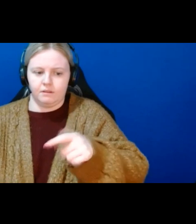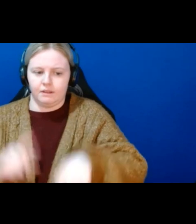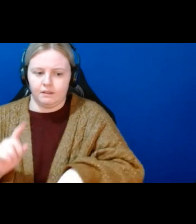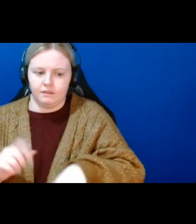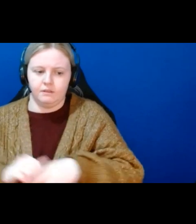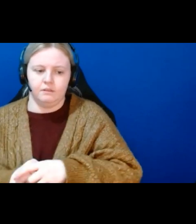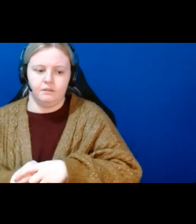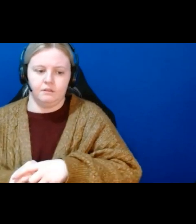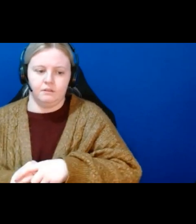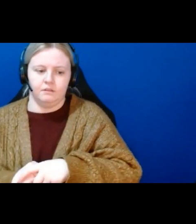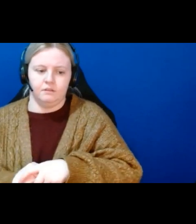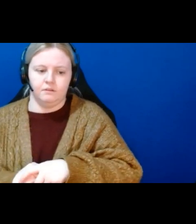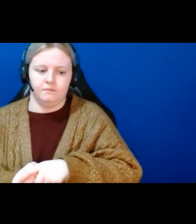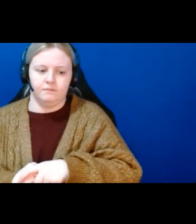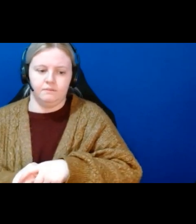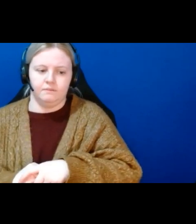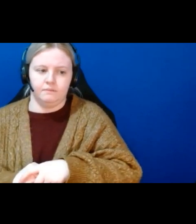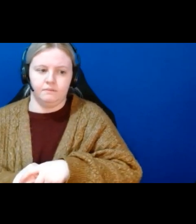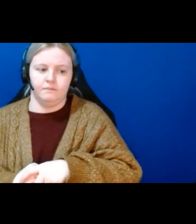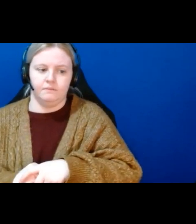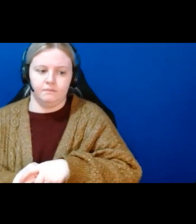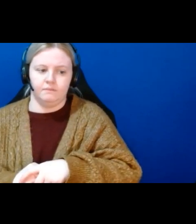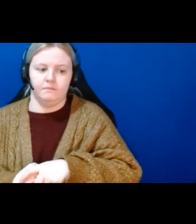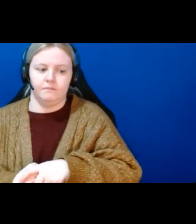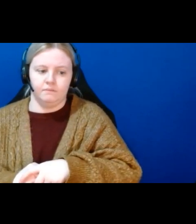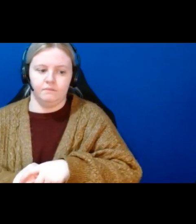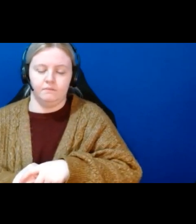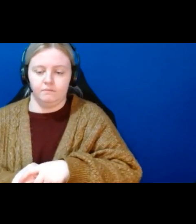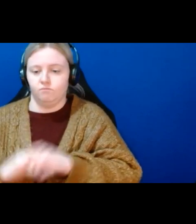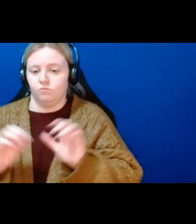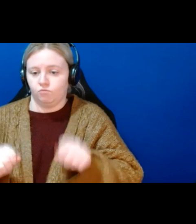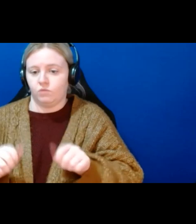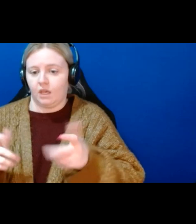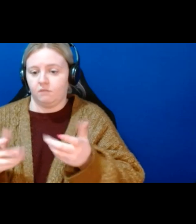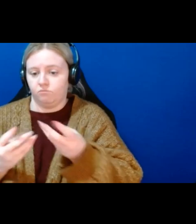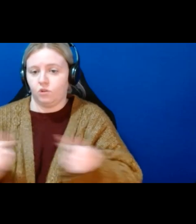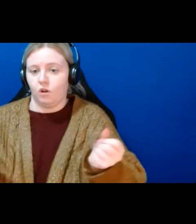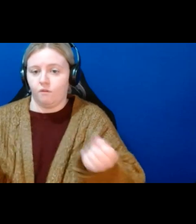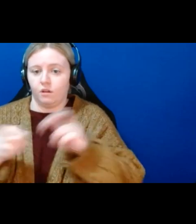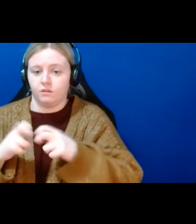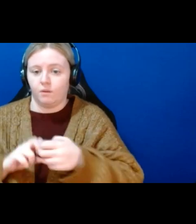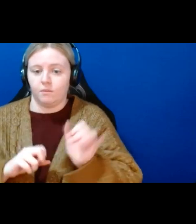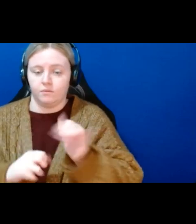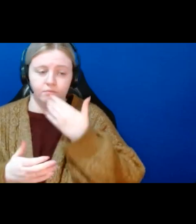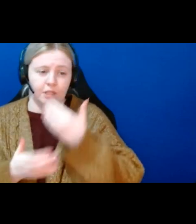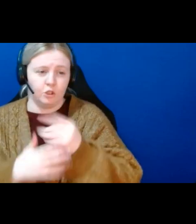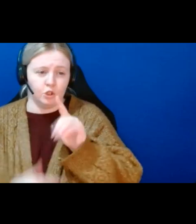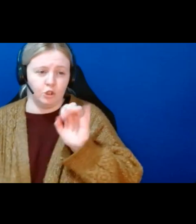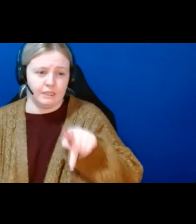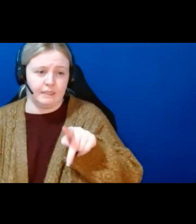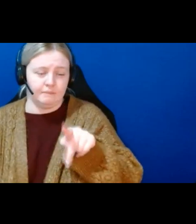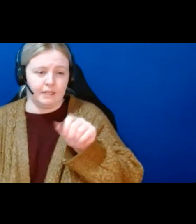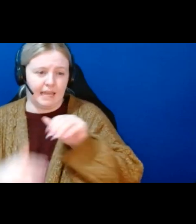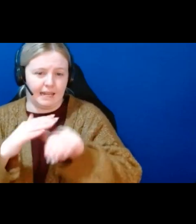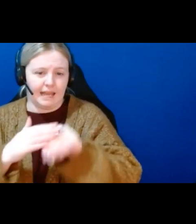technology can resolve a lot of those problems as well that's a very good tip and you can access that like throughout your